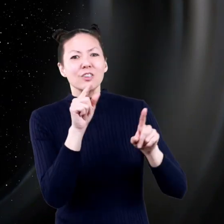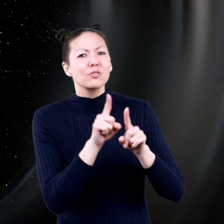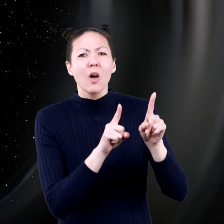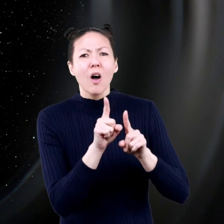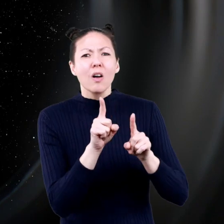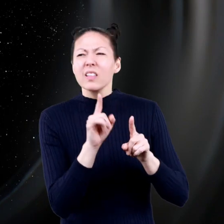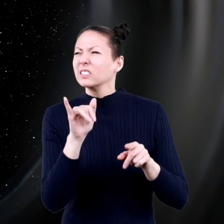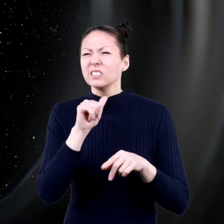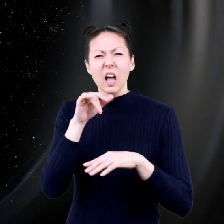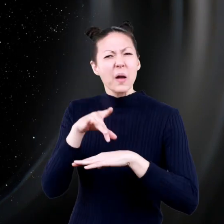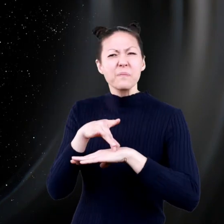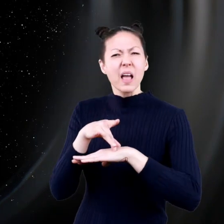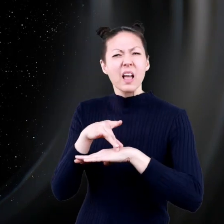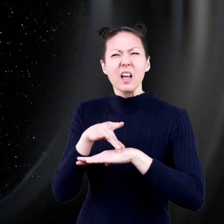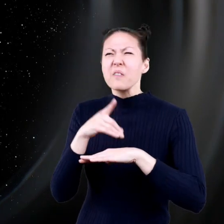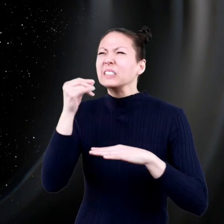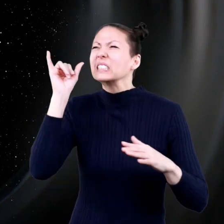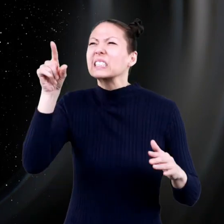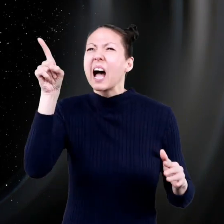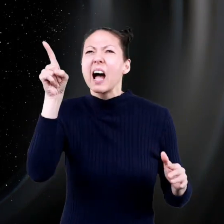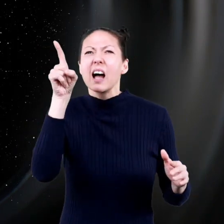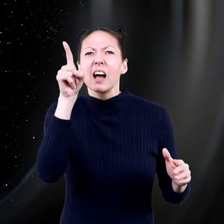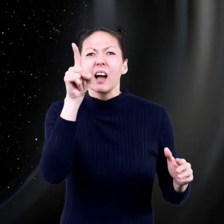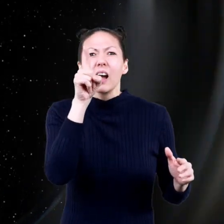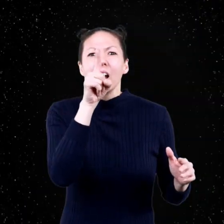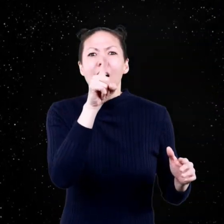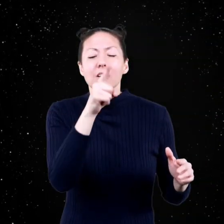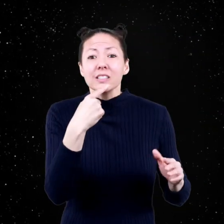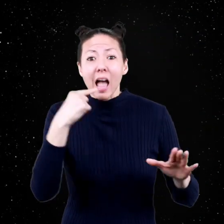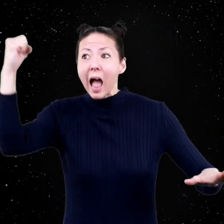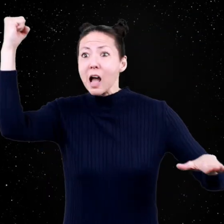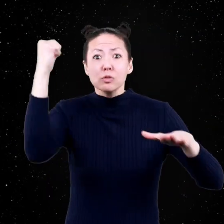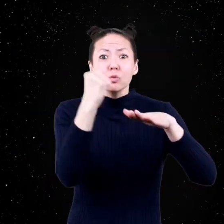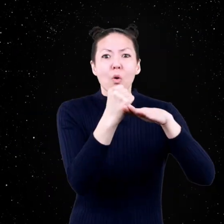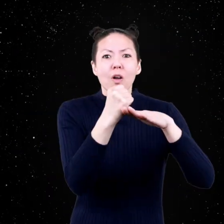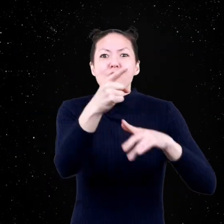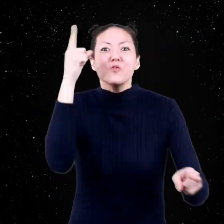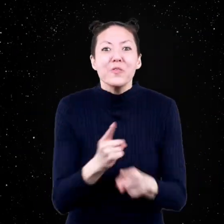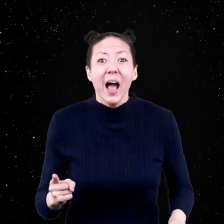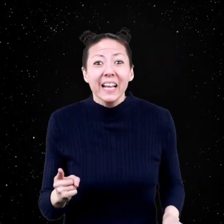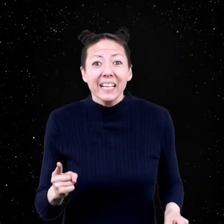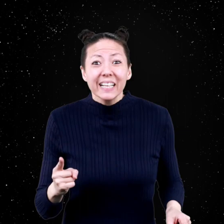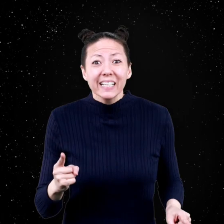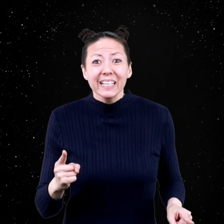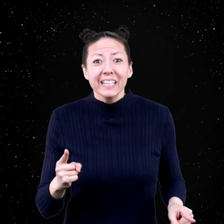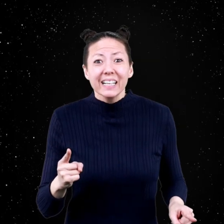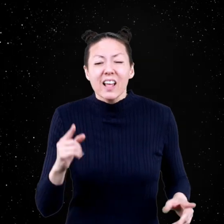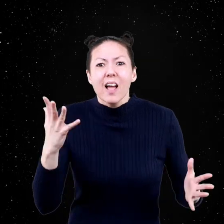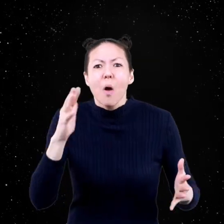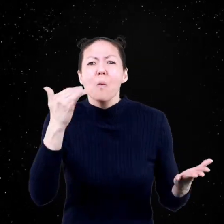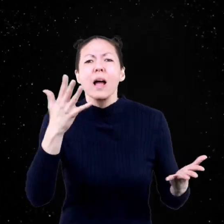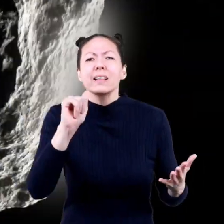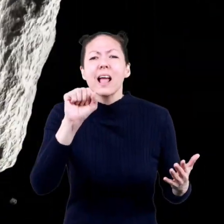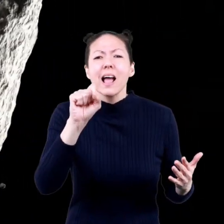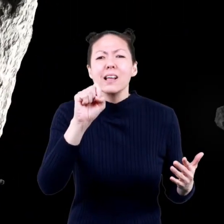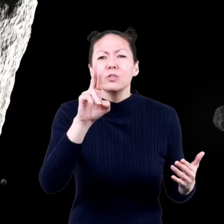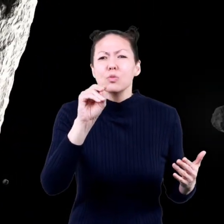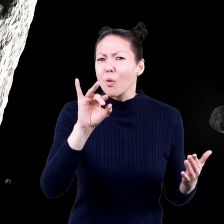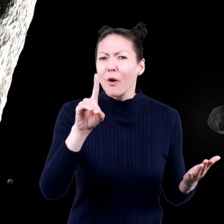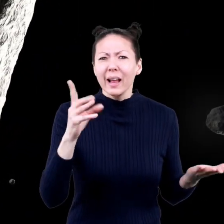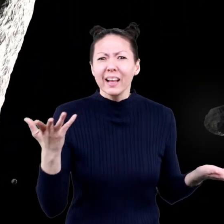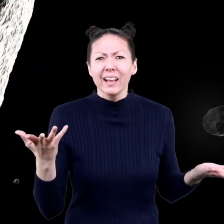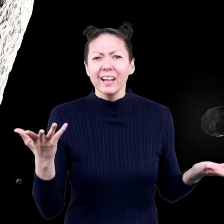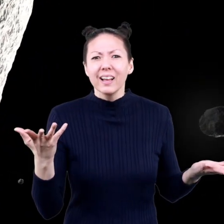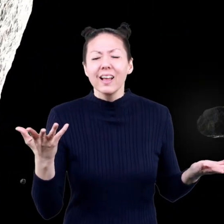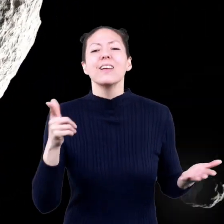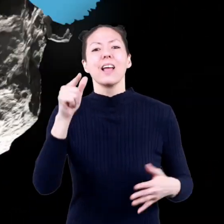It's not a star or a planet. So what is it? If you said asteroid, you're right! What is an